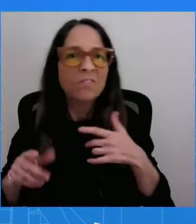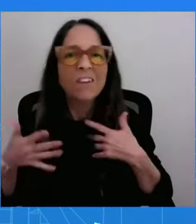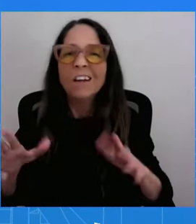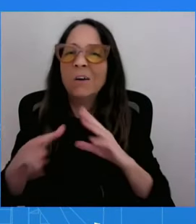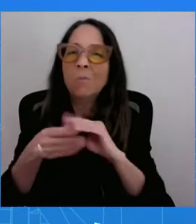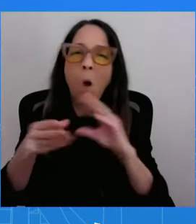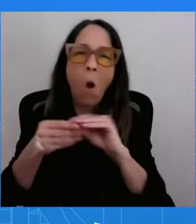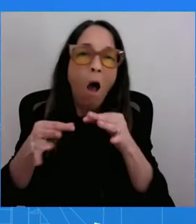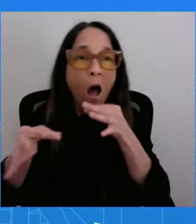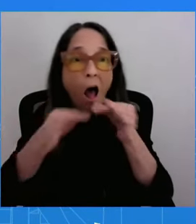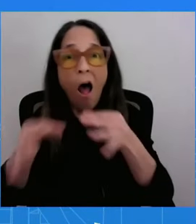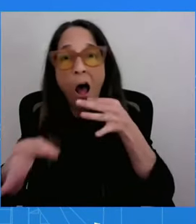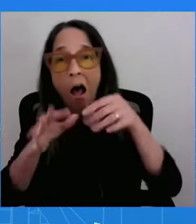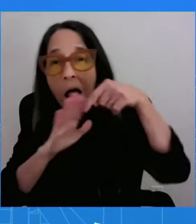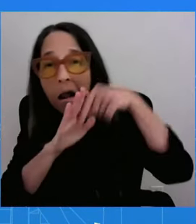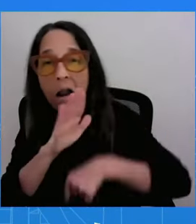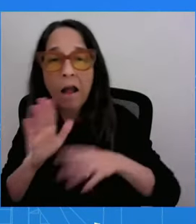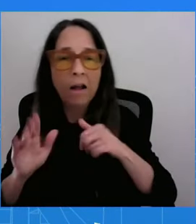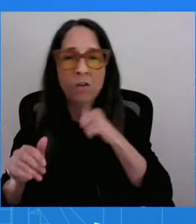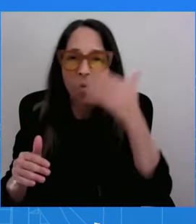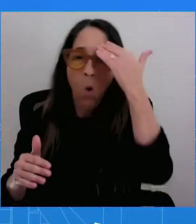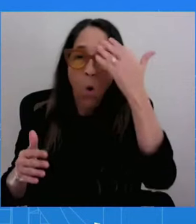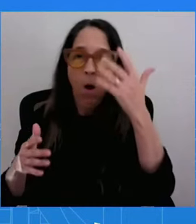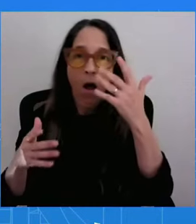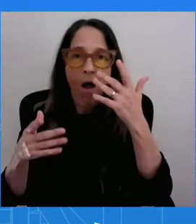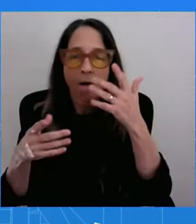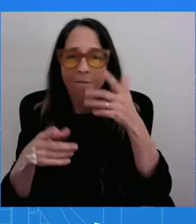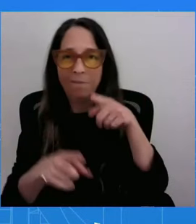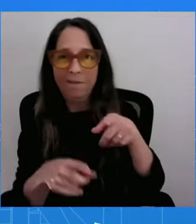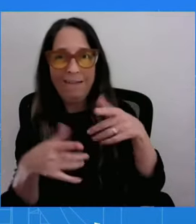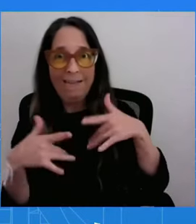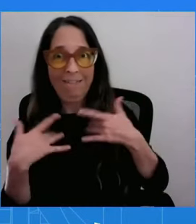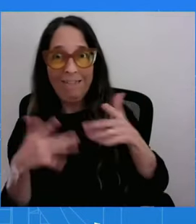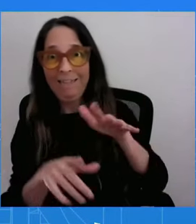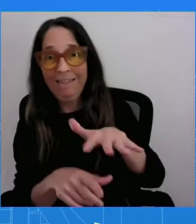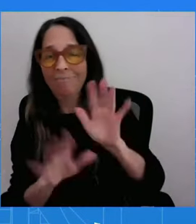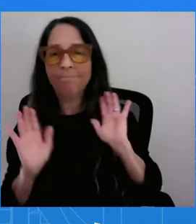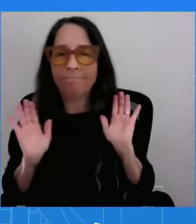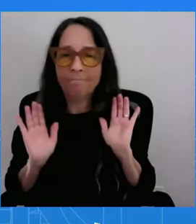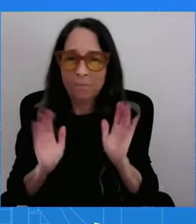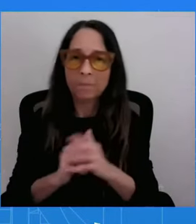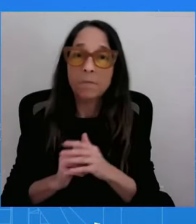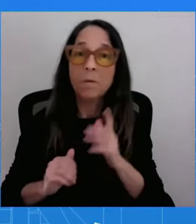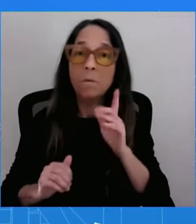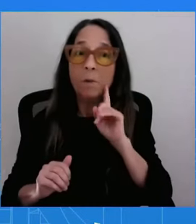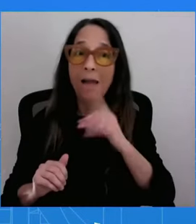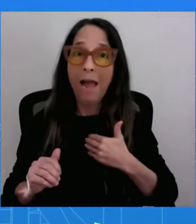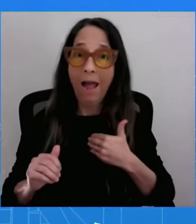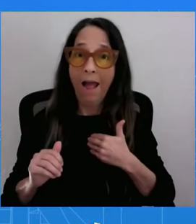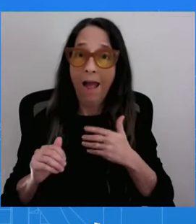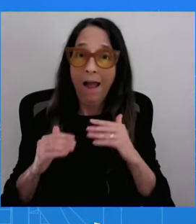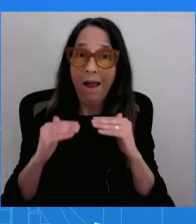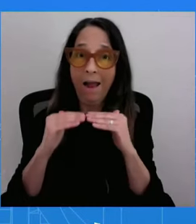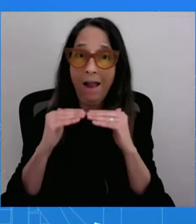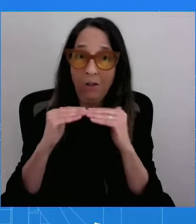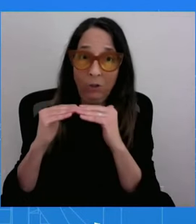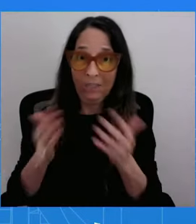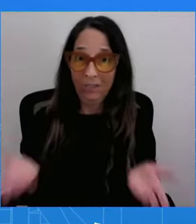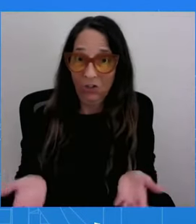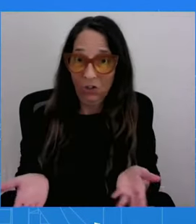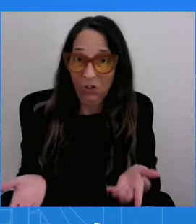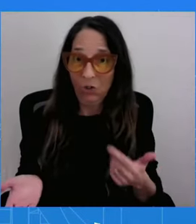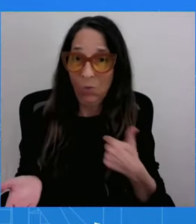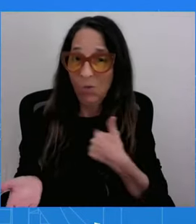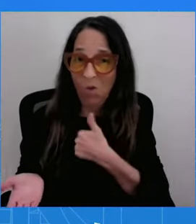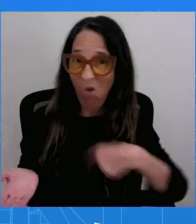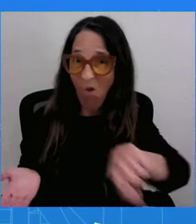But, and I would say that I would speak for my colleagues here. I think we are very much all proud to have the Vice